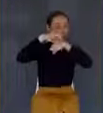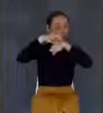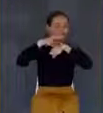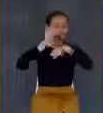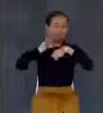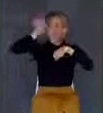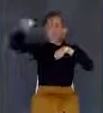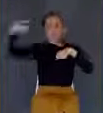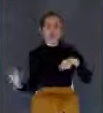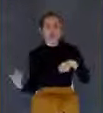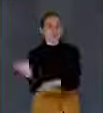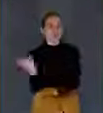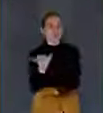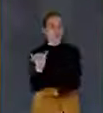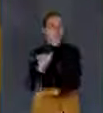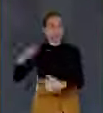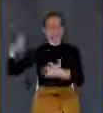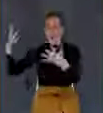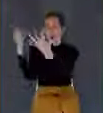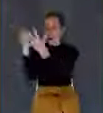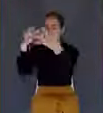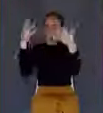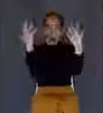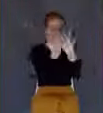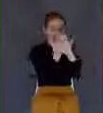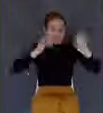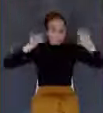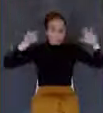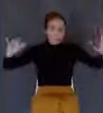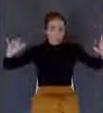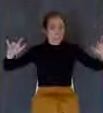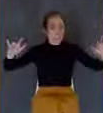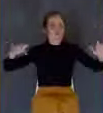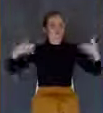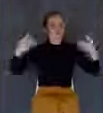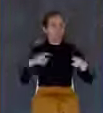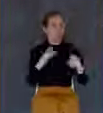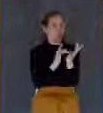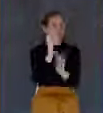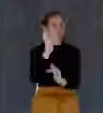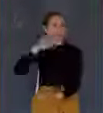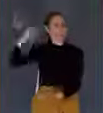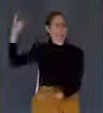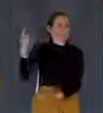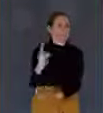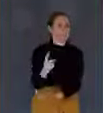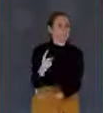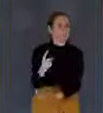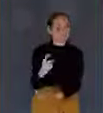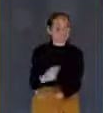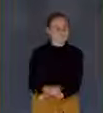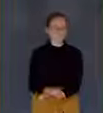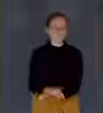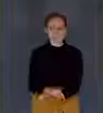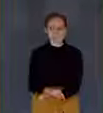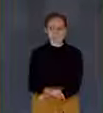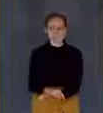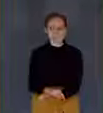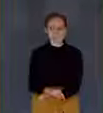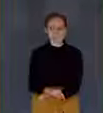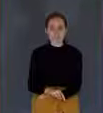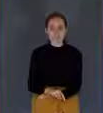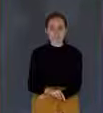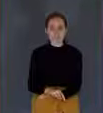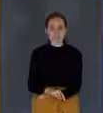in the blackness and darkness of that time, the Bible says Jesus will come in the clouds of glory. Now,